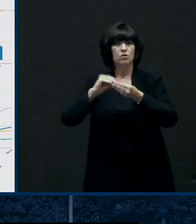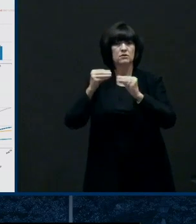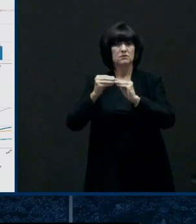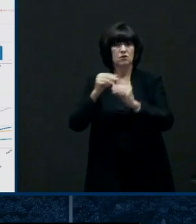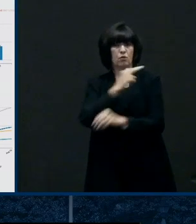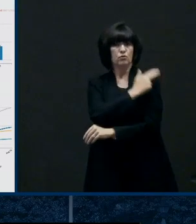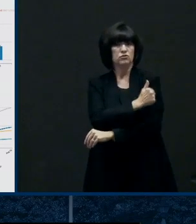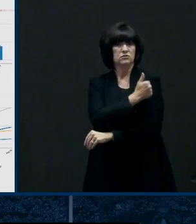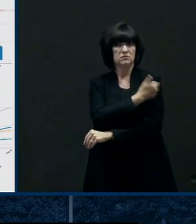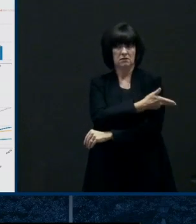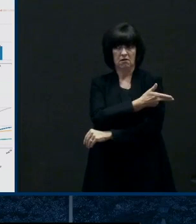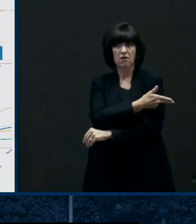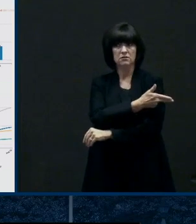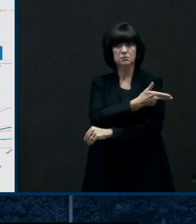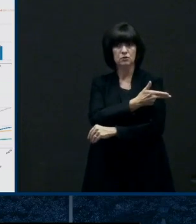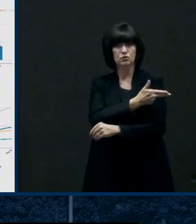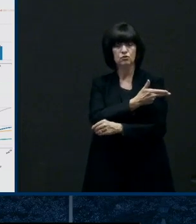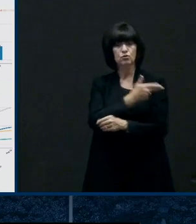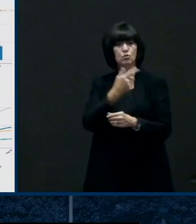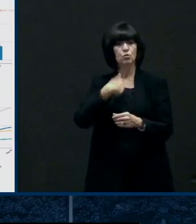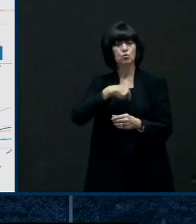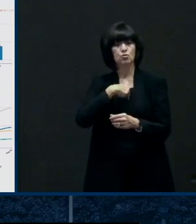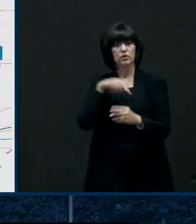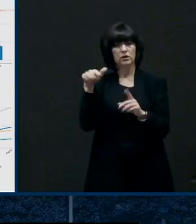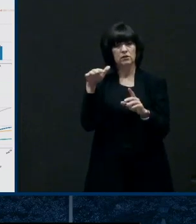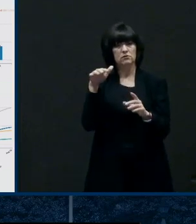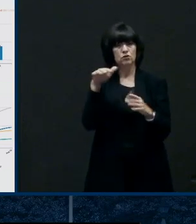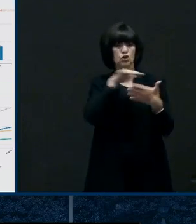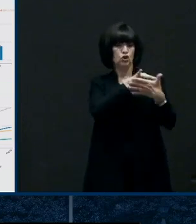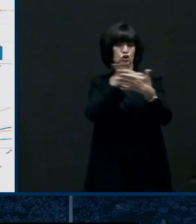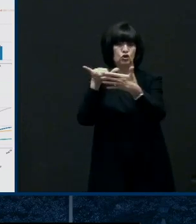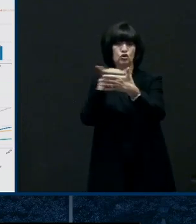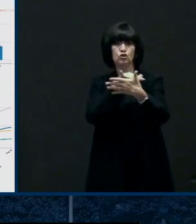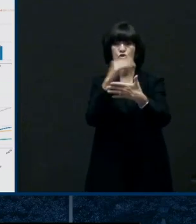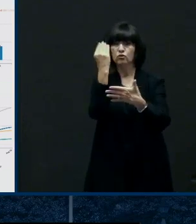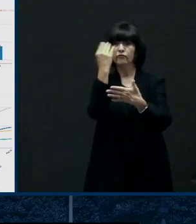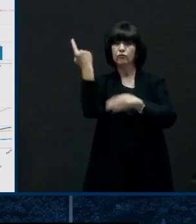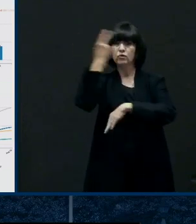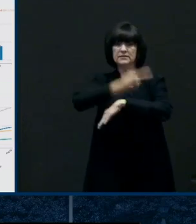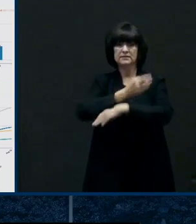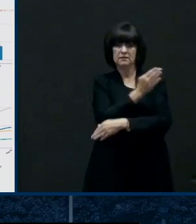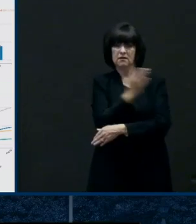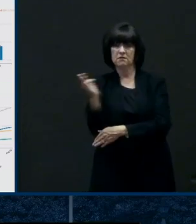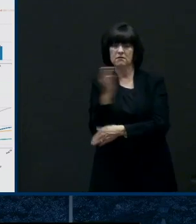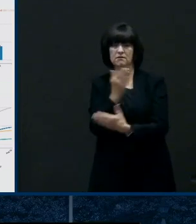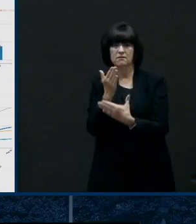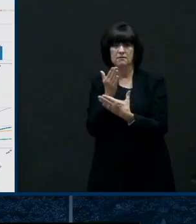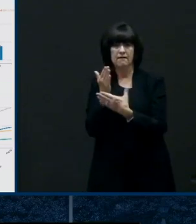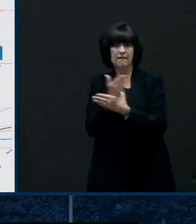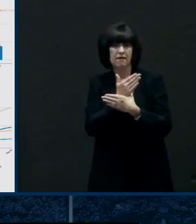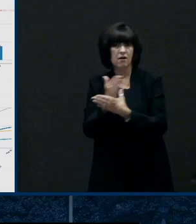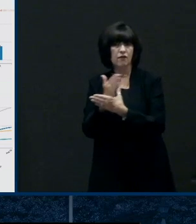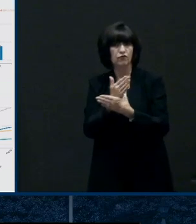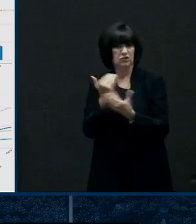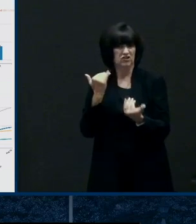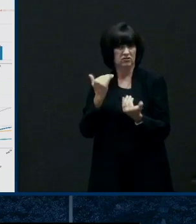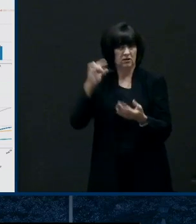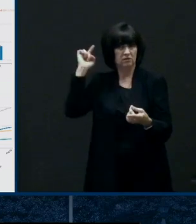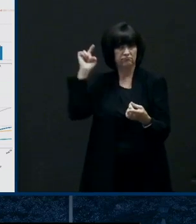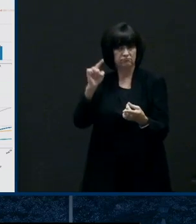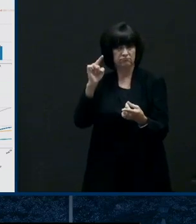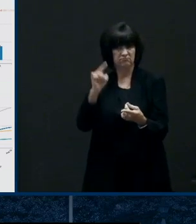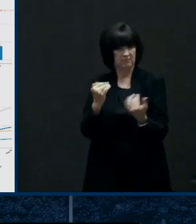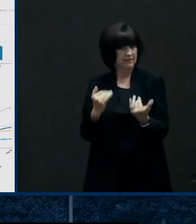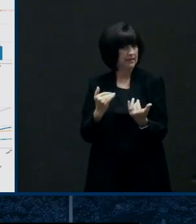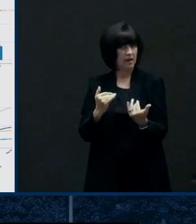good 14 day downward improving uh conditions uh current hospitalizations again one of the lowest levels that